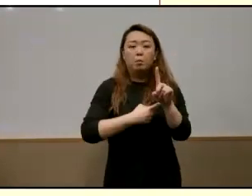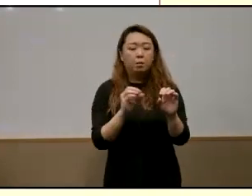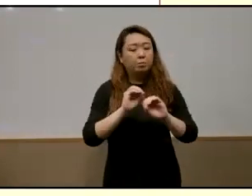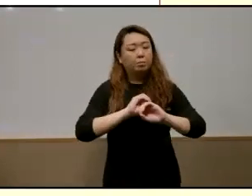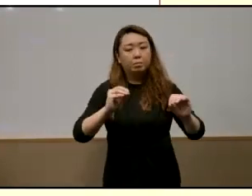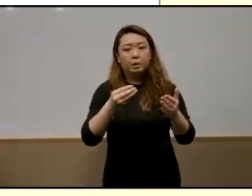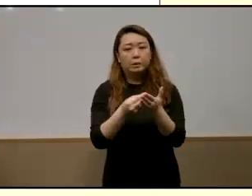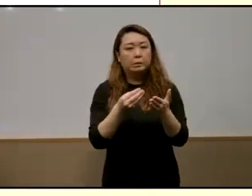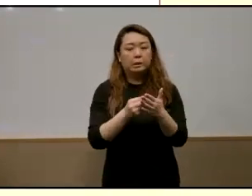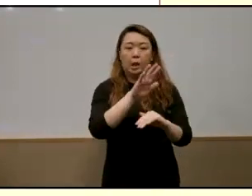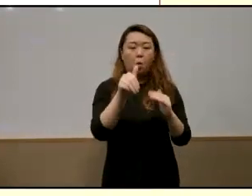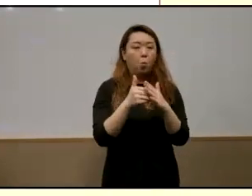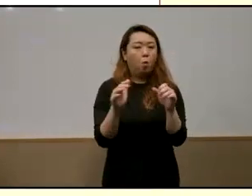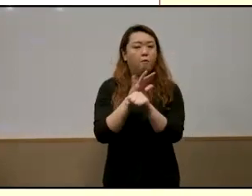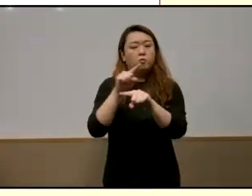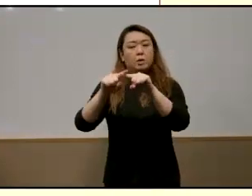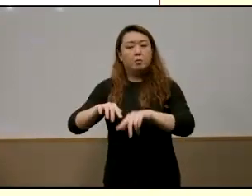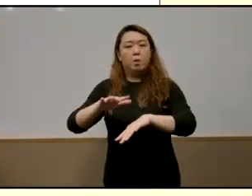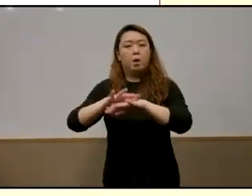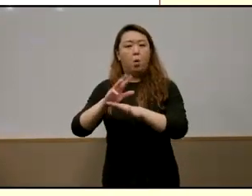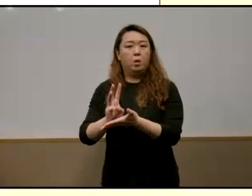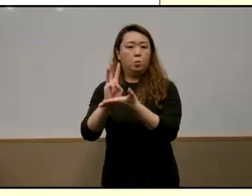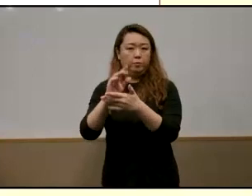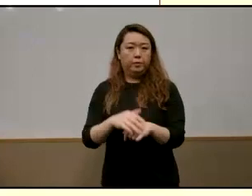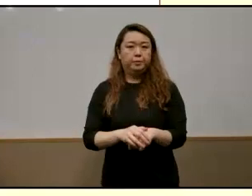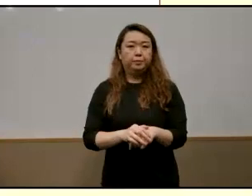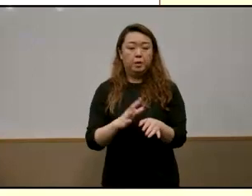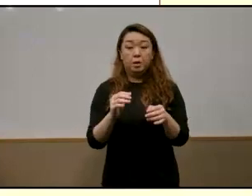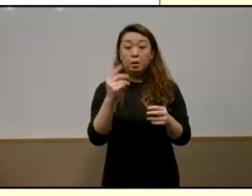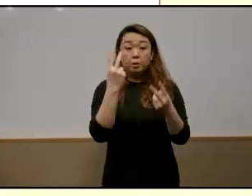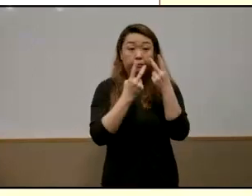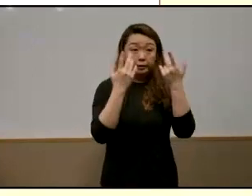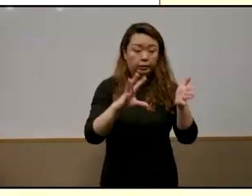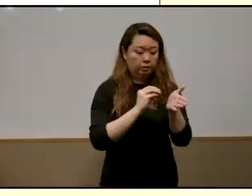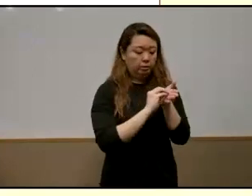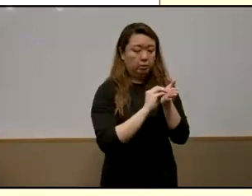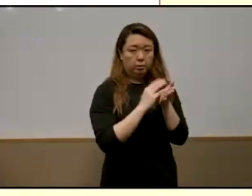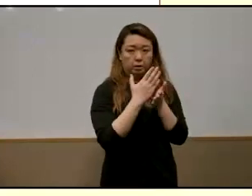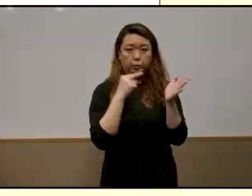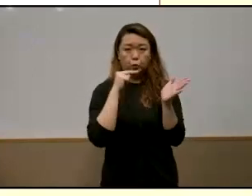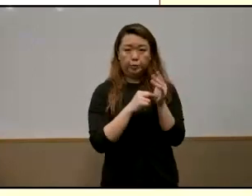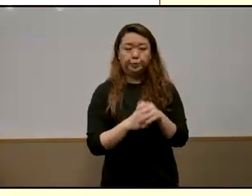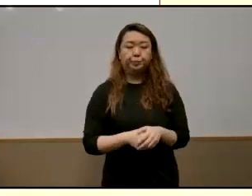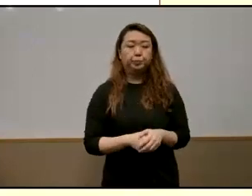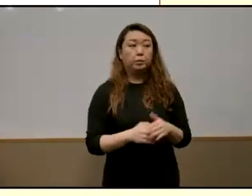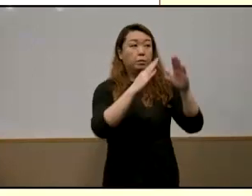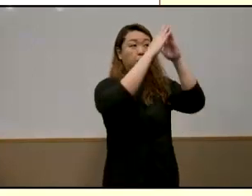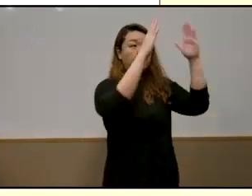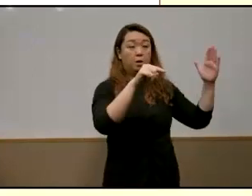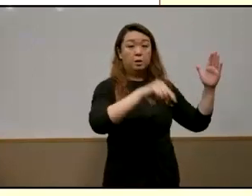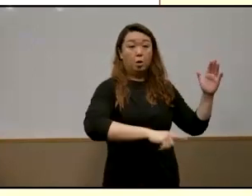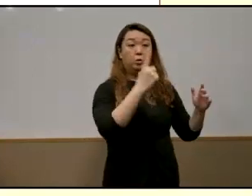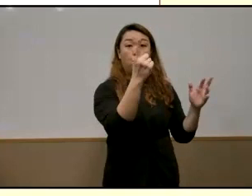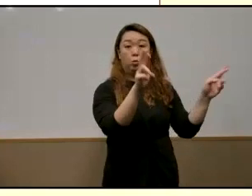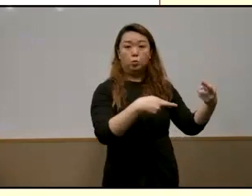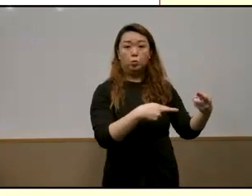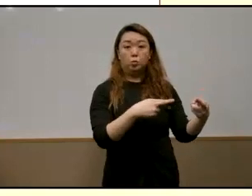completely on welfare so i quote from a fieldwork note i wrote after visiting their home the house itself is a one bedroom so